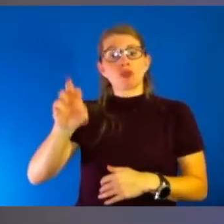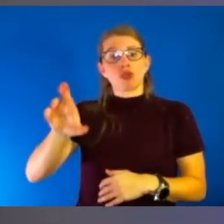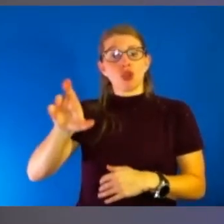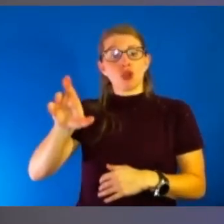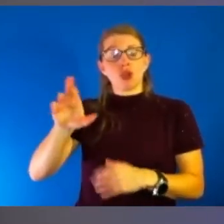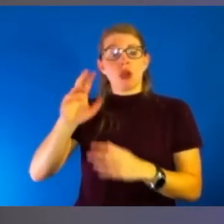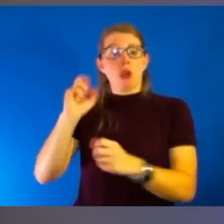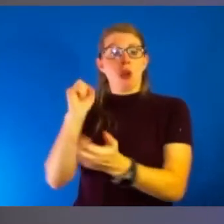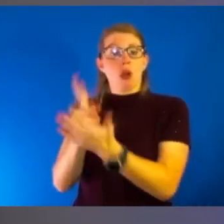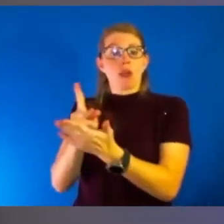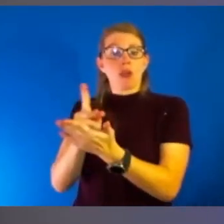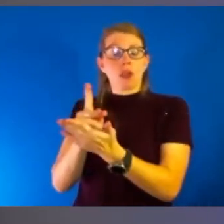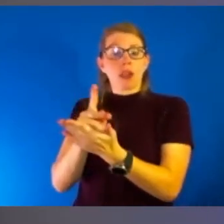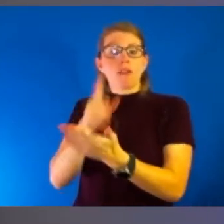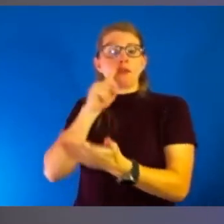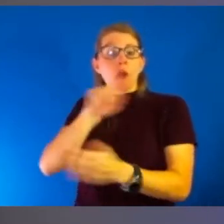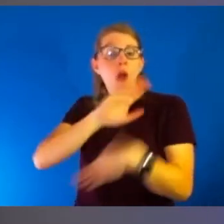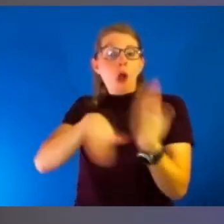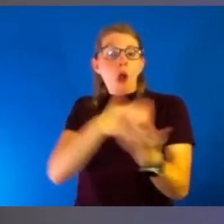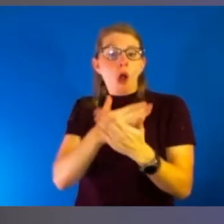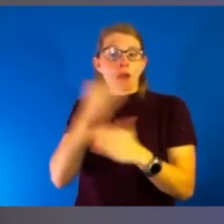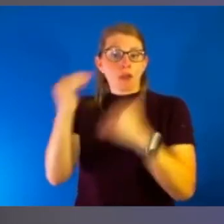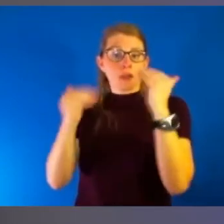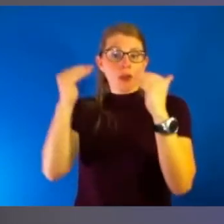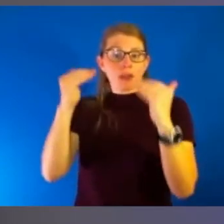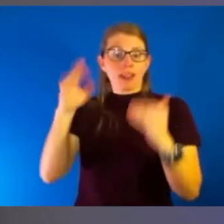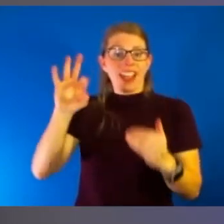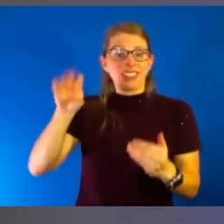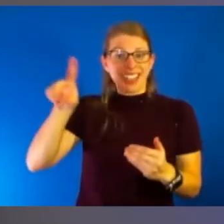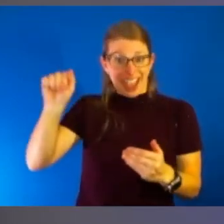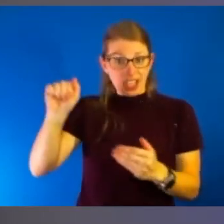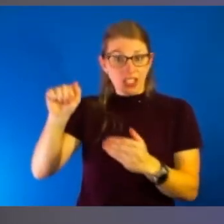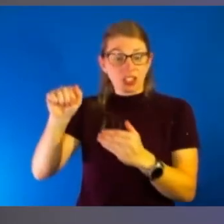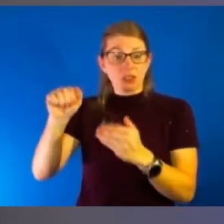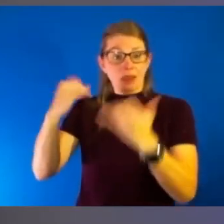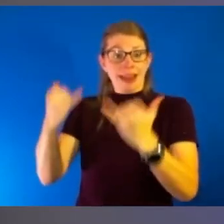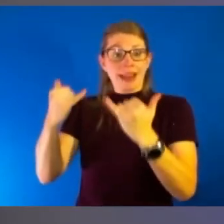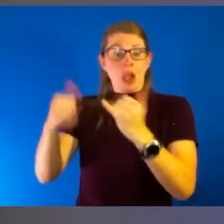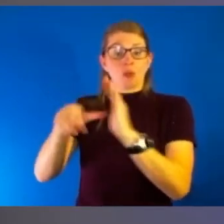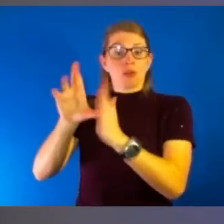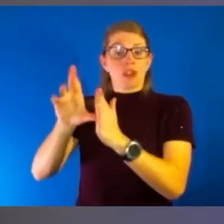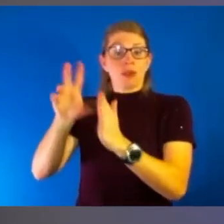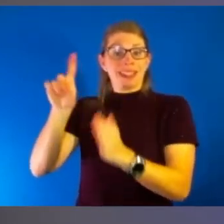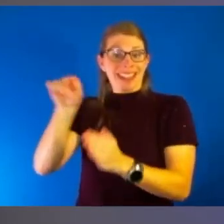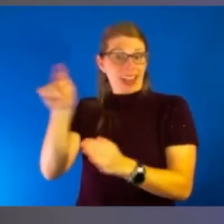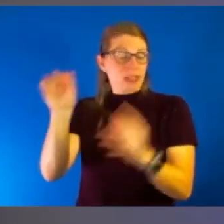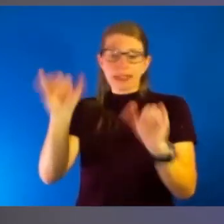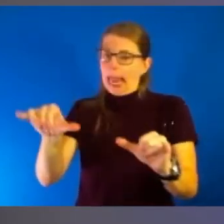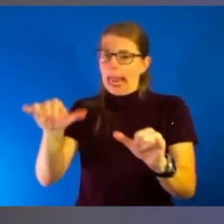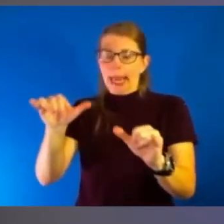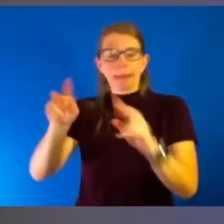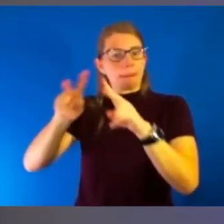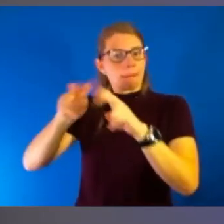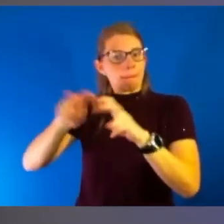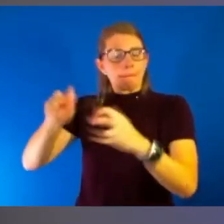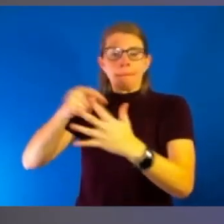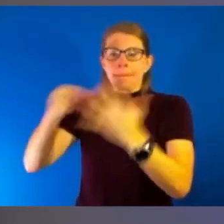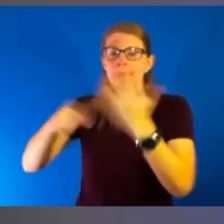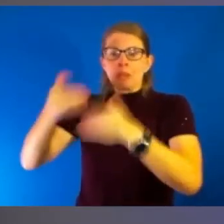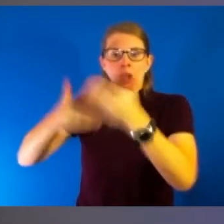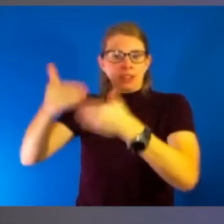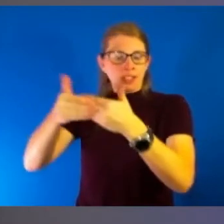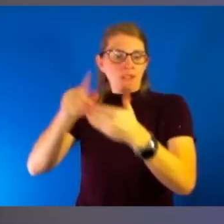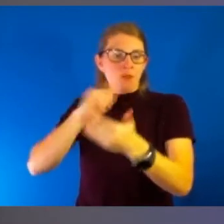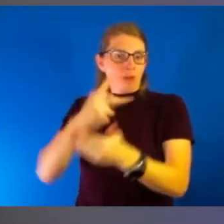for all adults. So FDA is currently reviewing that data. It will go through the same process that all of our vaccine data has gone through.